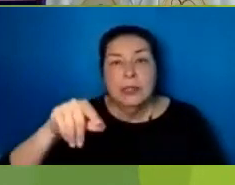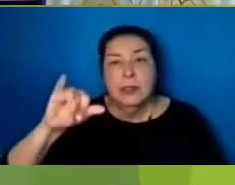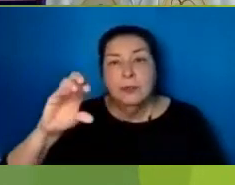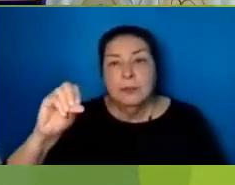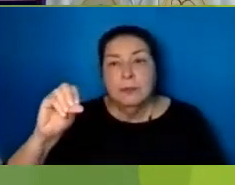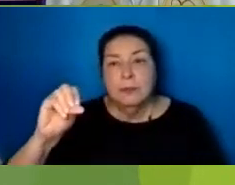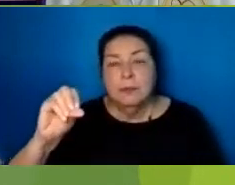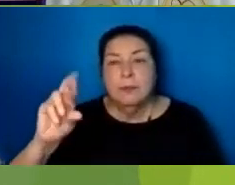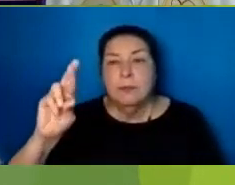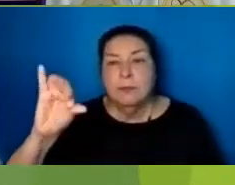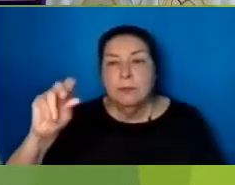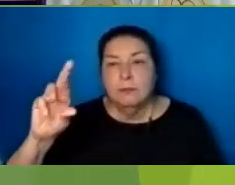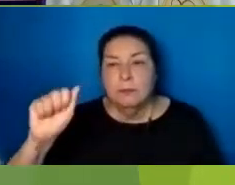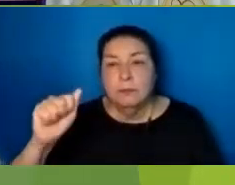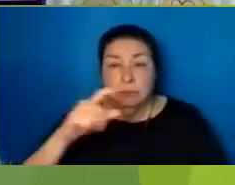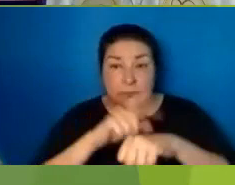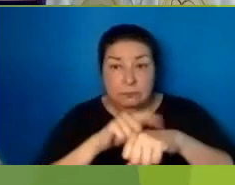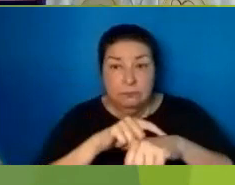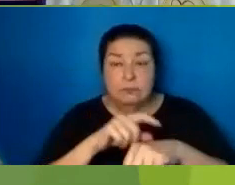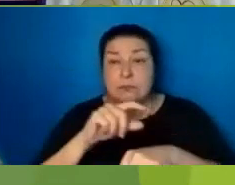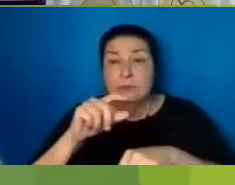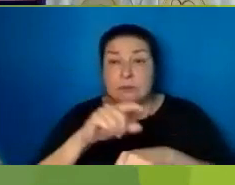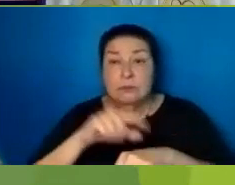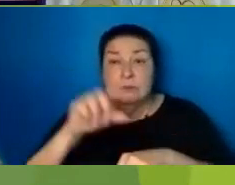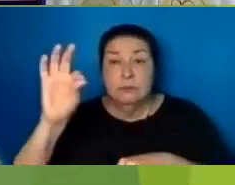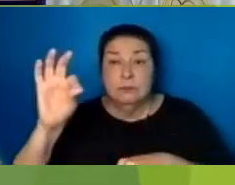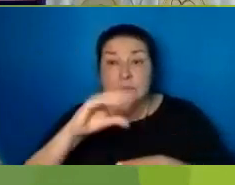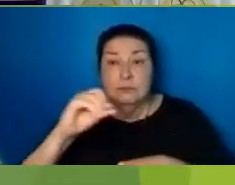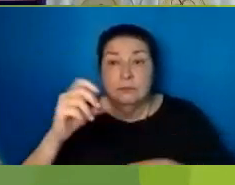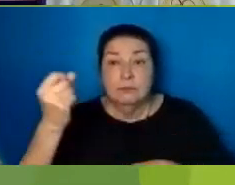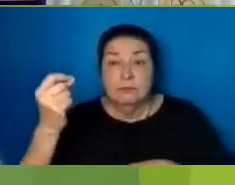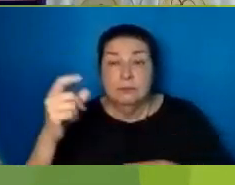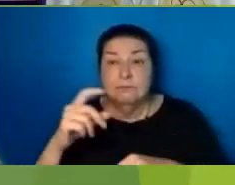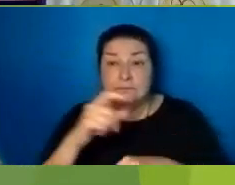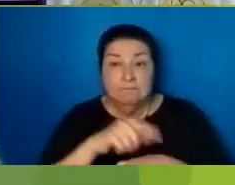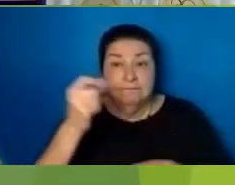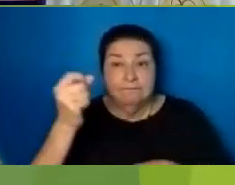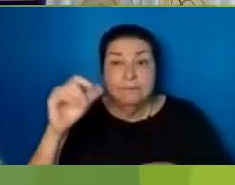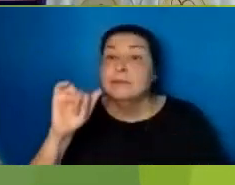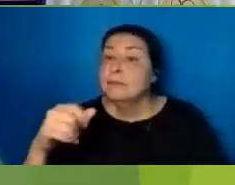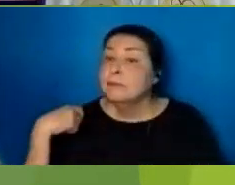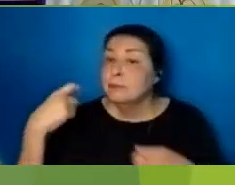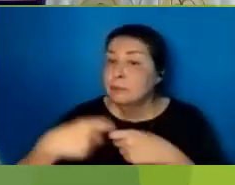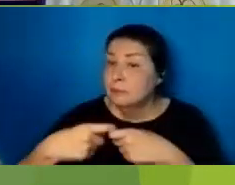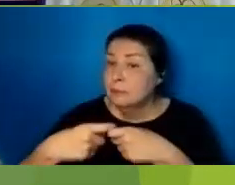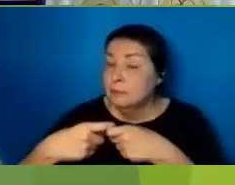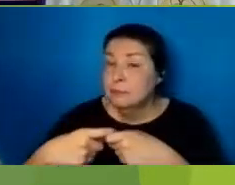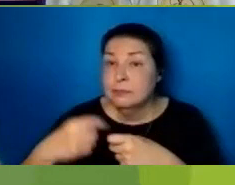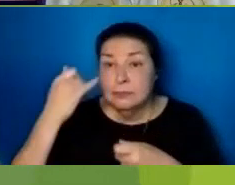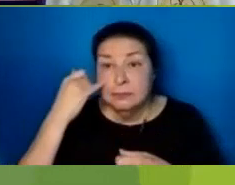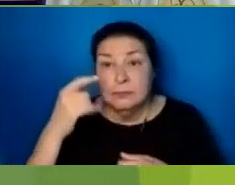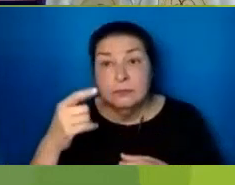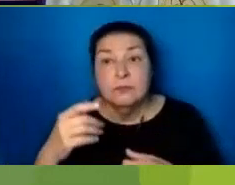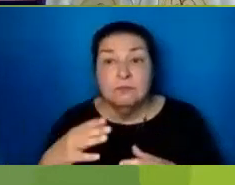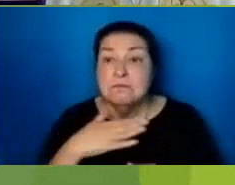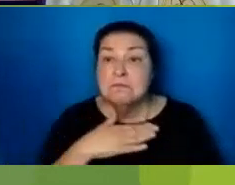Our Worship Times Are At 9 A.M. And 11 Our 11 O'clock Service Is Held In Spanish If You're A Late